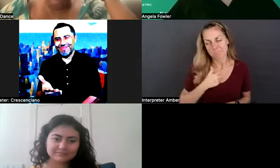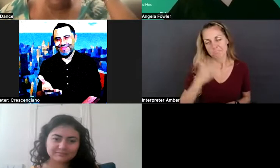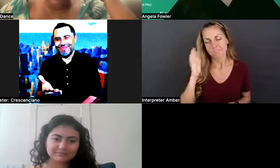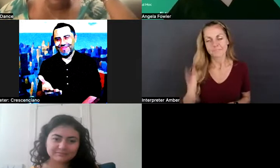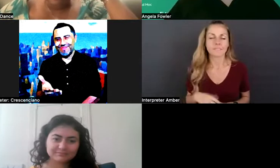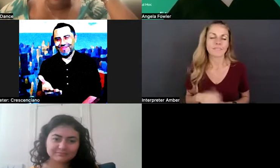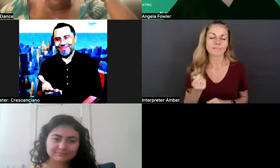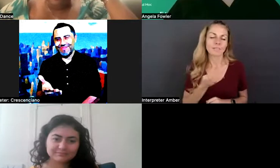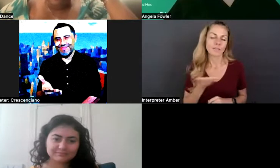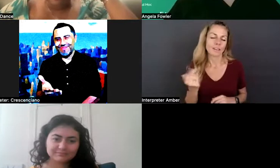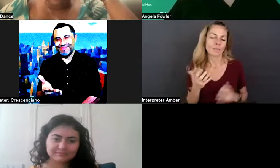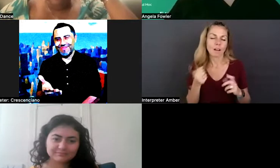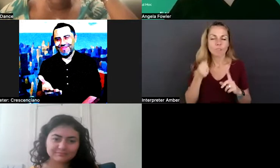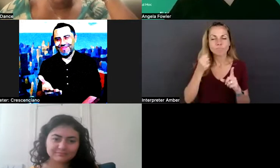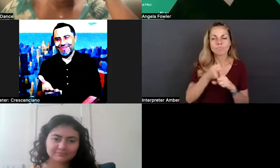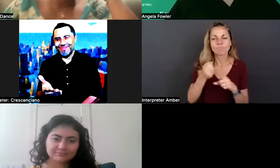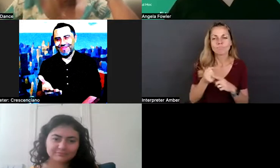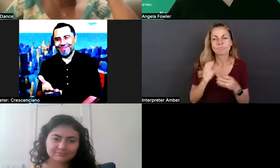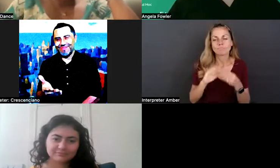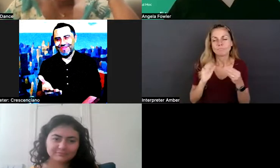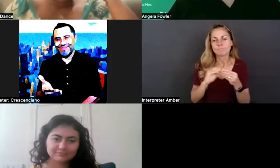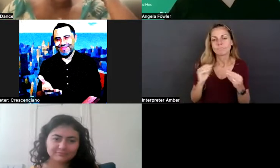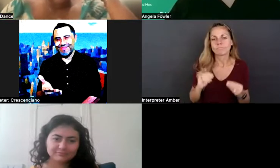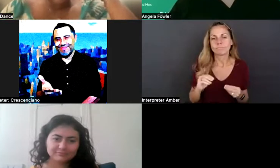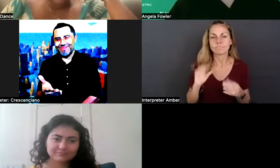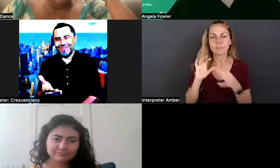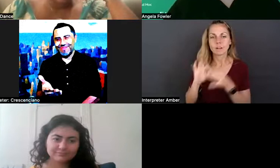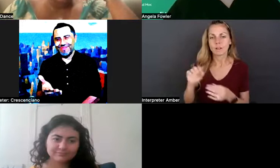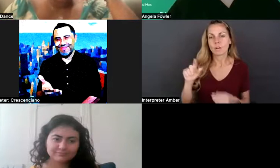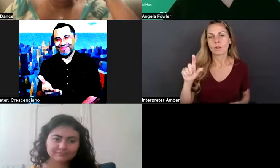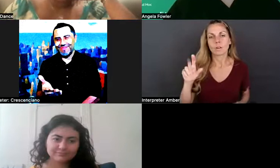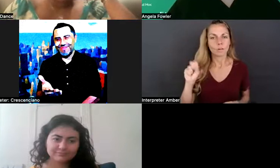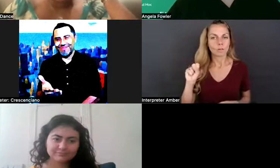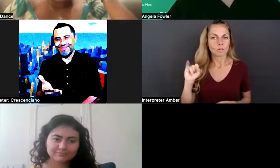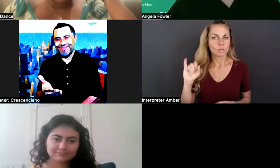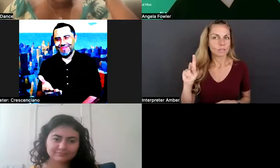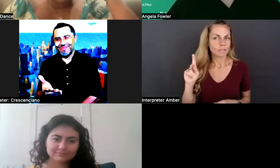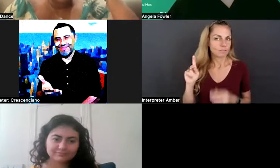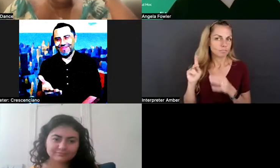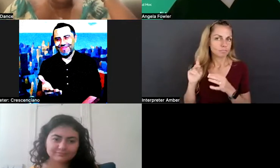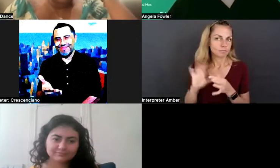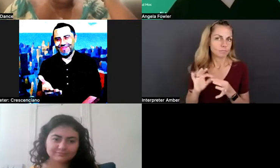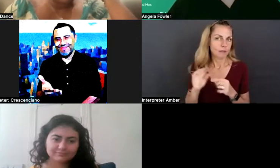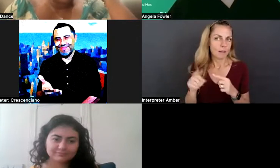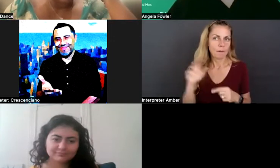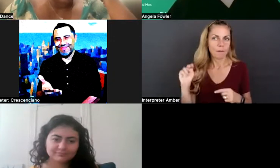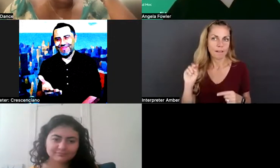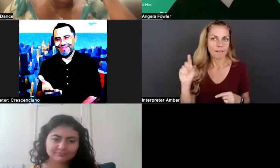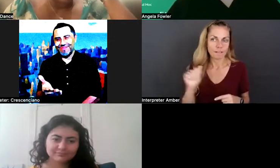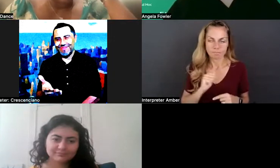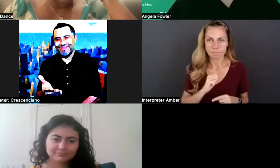on just briefly. To Lucy's point about non-disclosures, real quick, as an advocate,